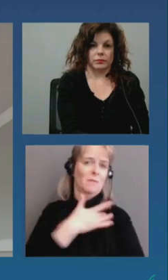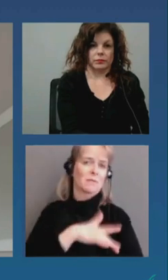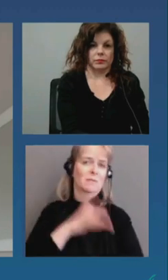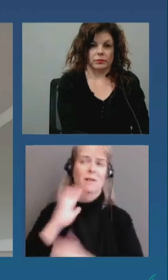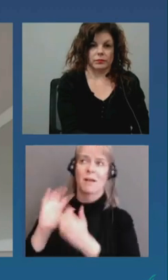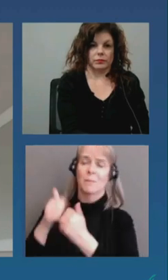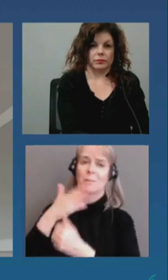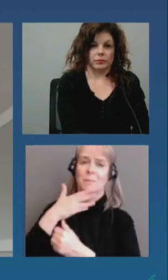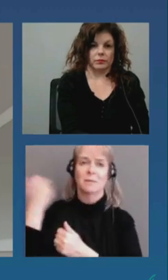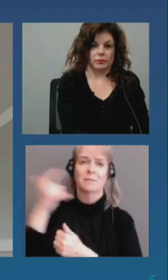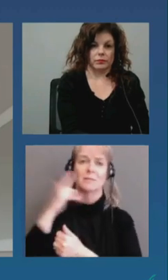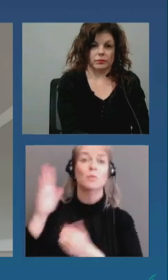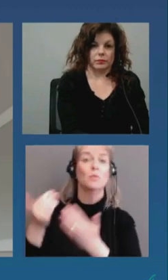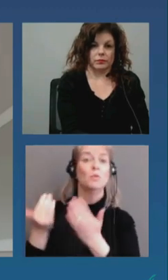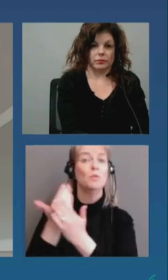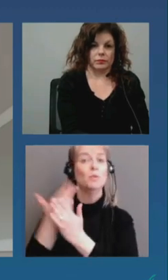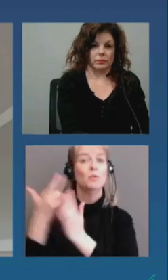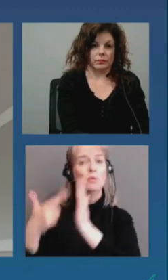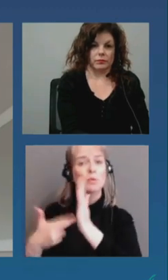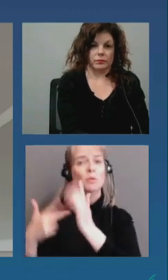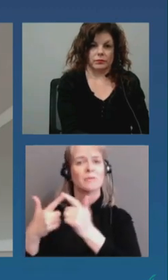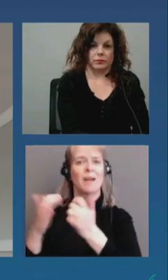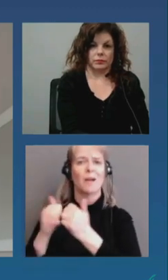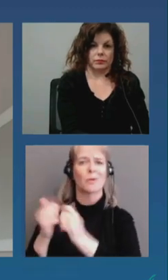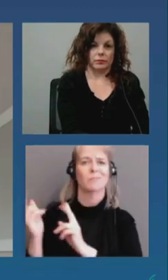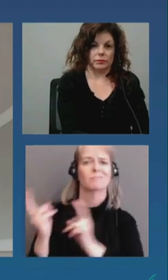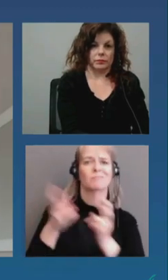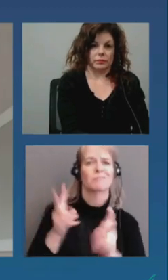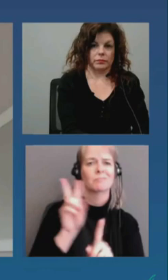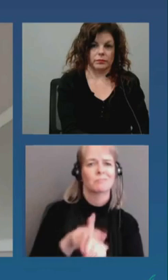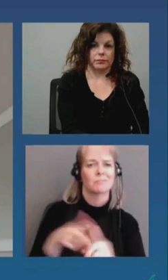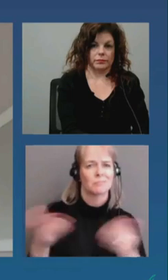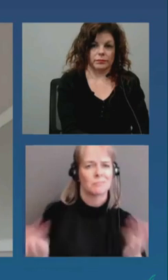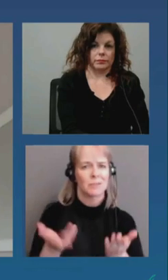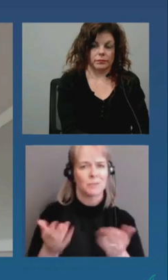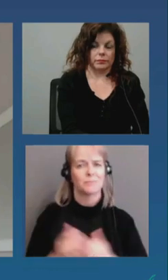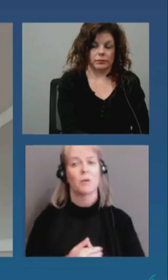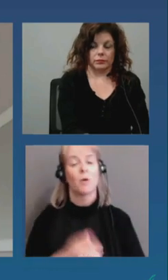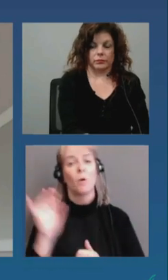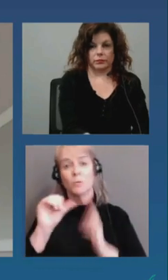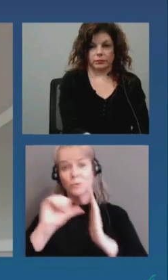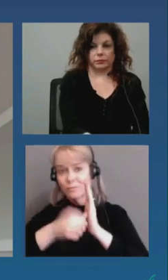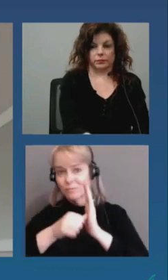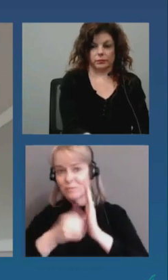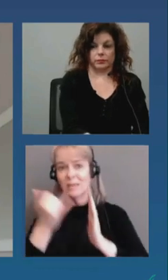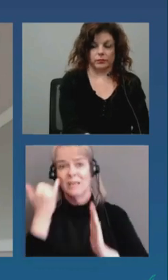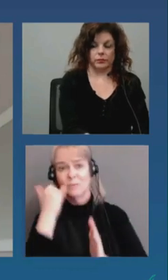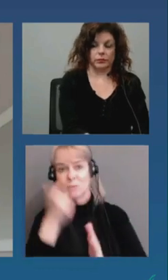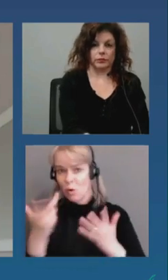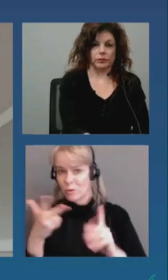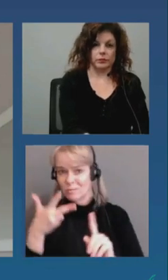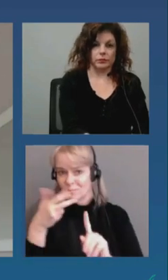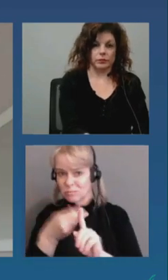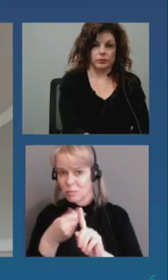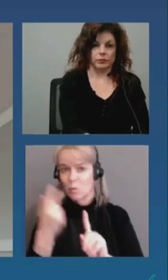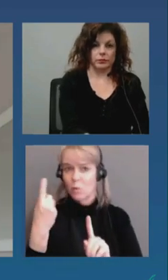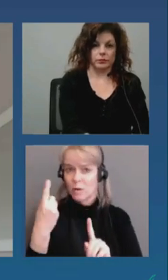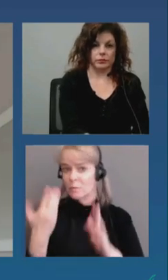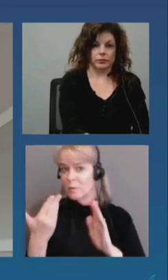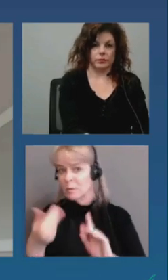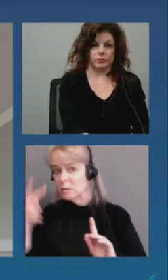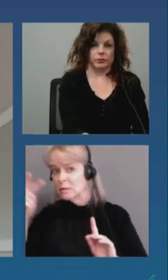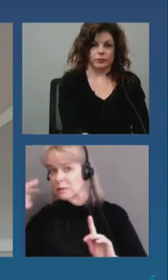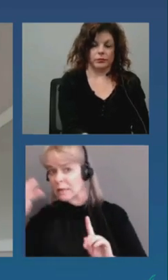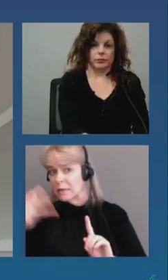I also want to take a moment to remind people who have received a vaccine and whether it's one dose or both, I